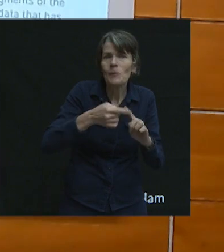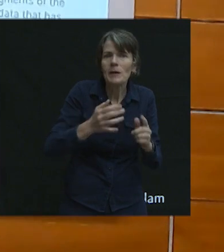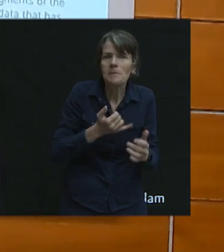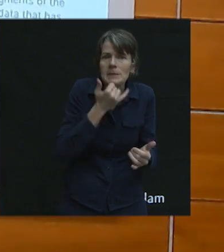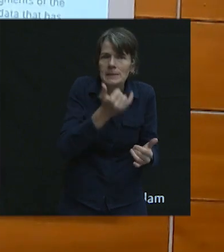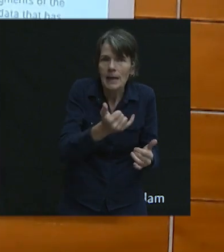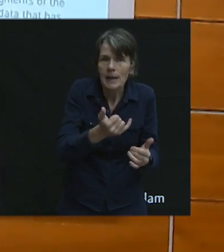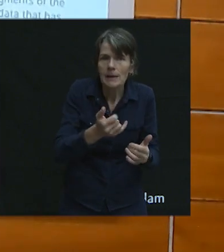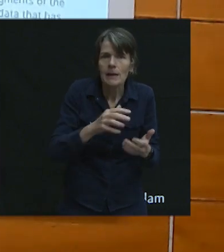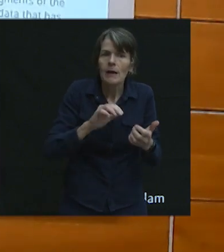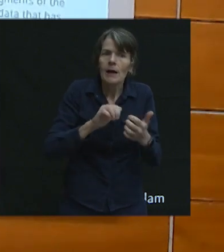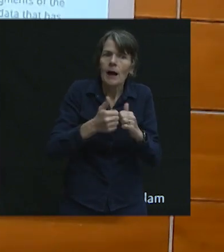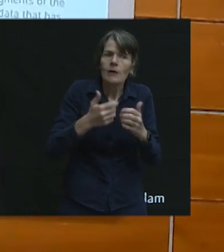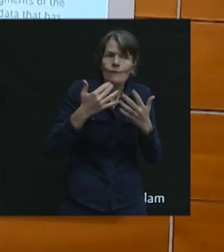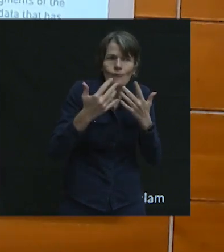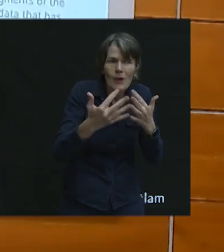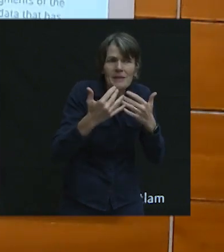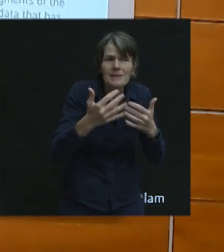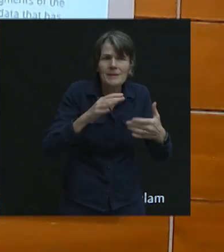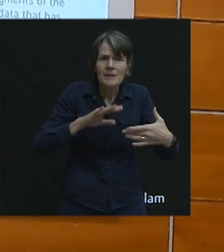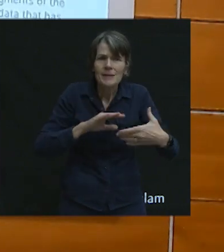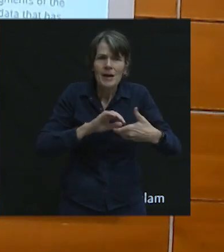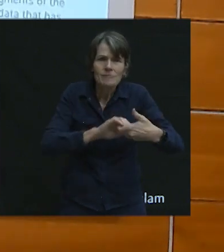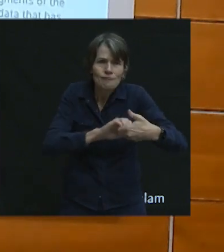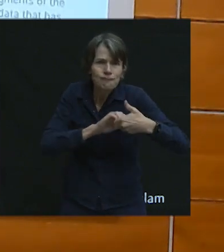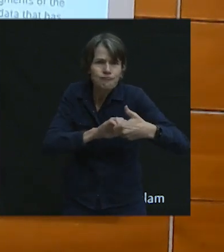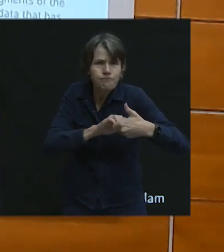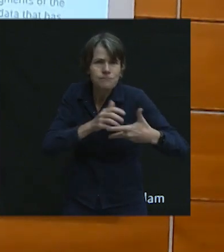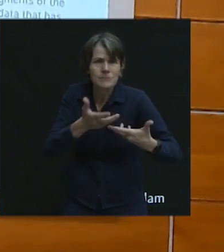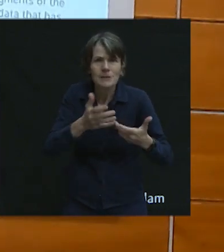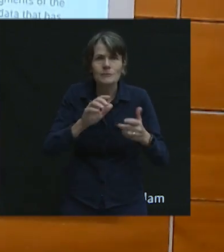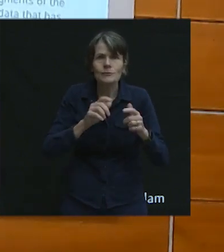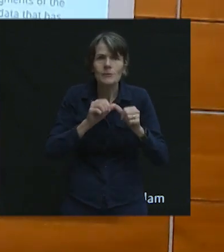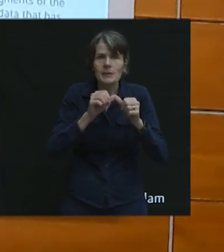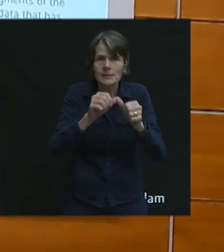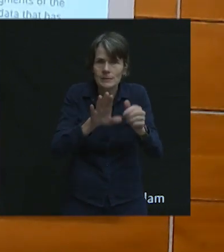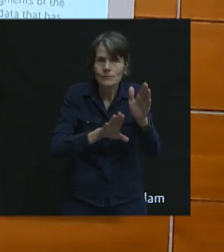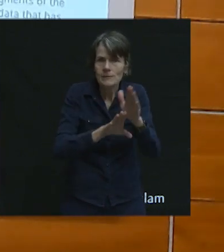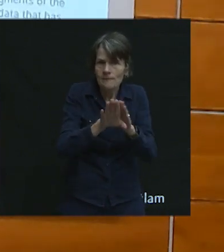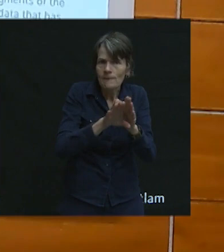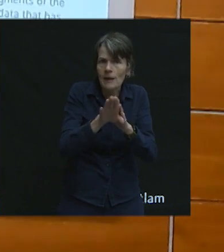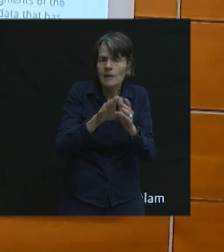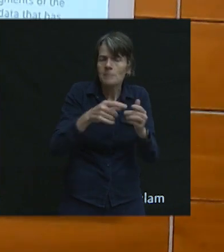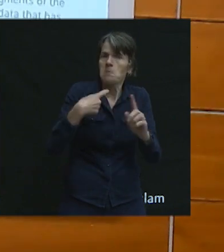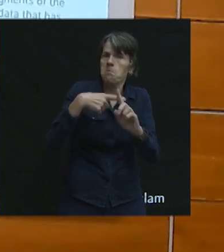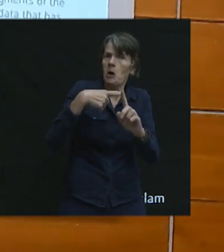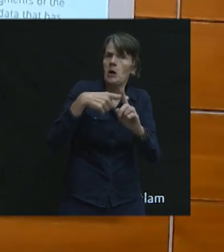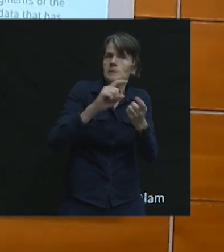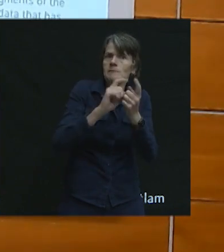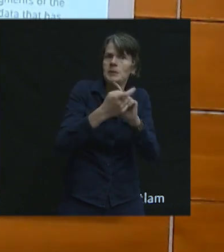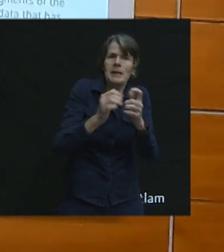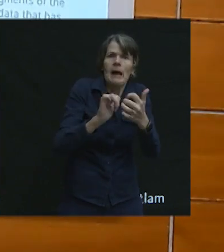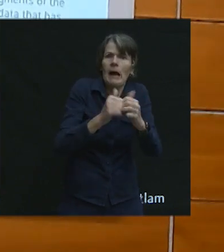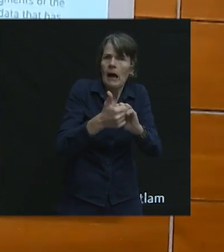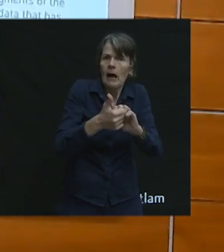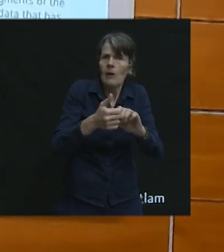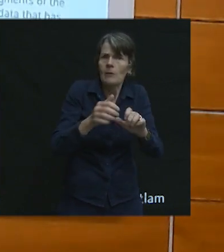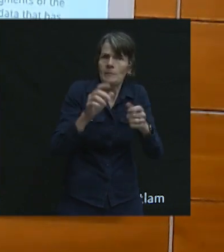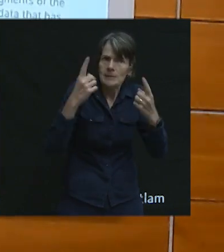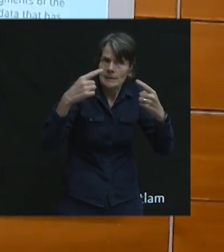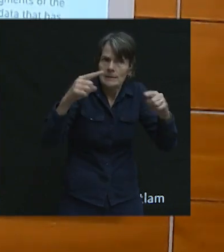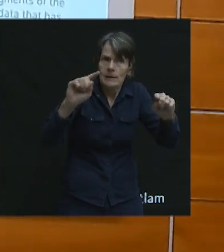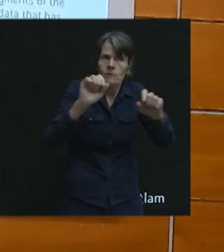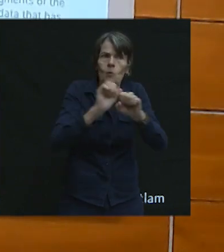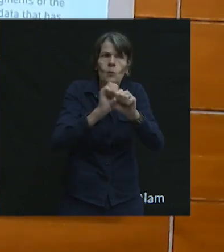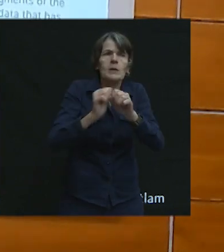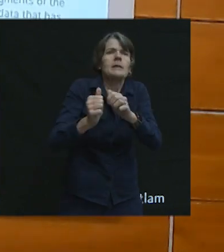Being kind to one another and learning from that so that you can continue to evolve and make the changes you need to make here work for here.